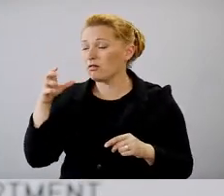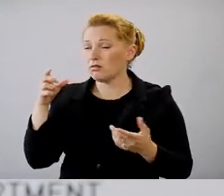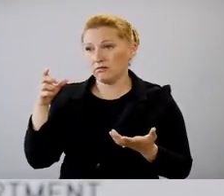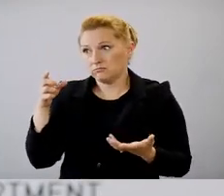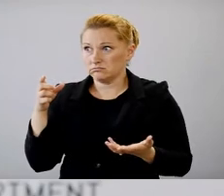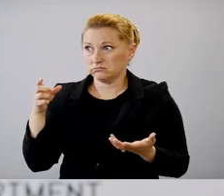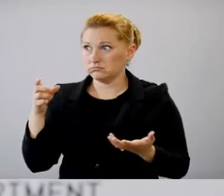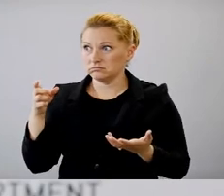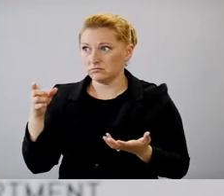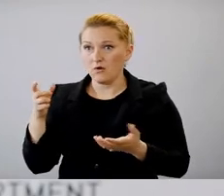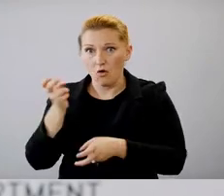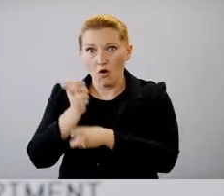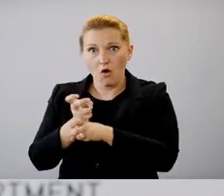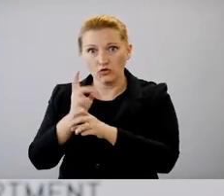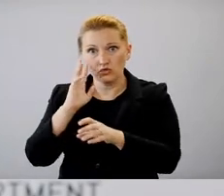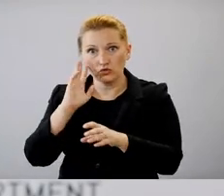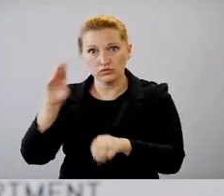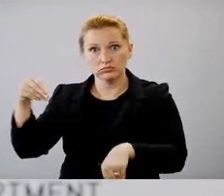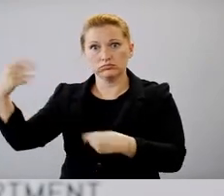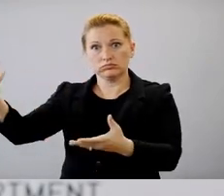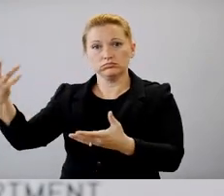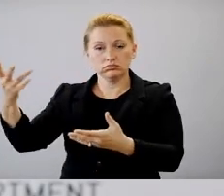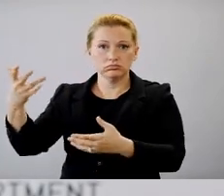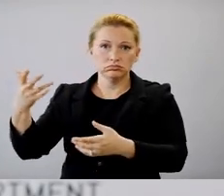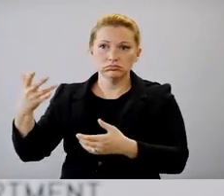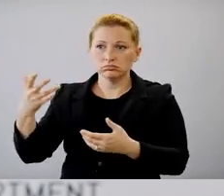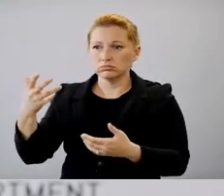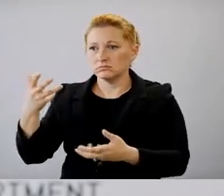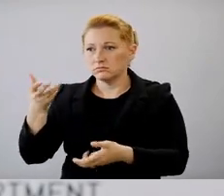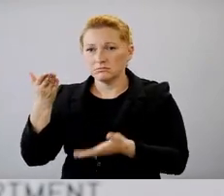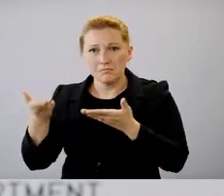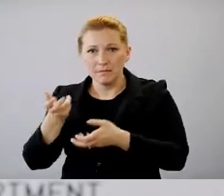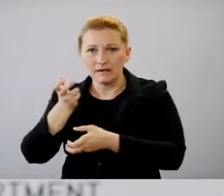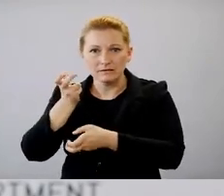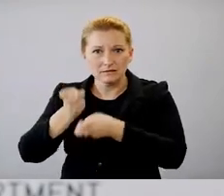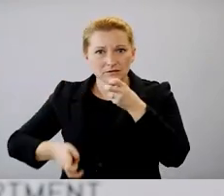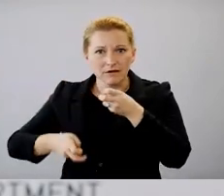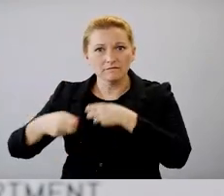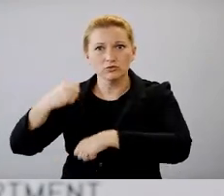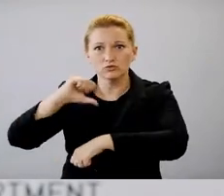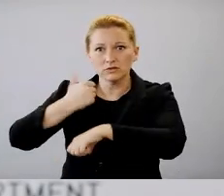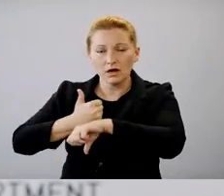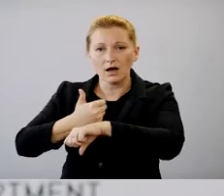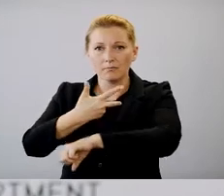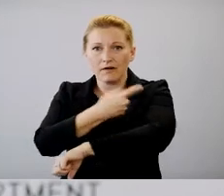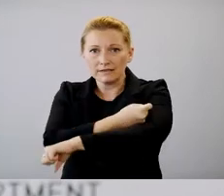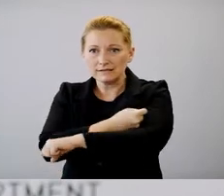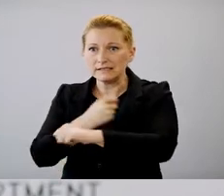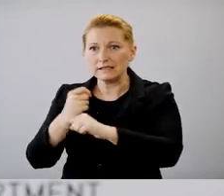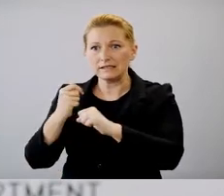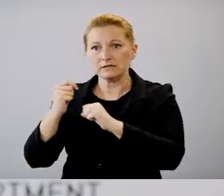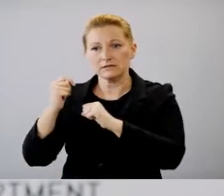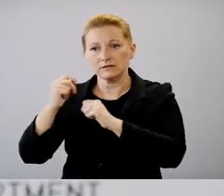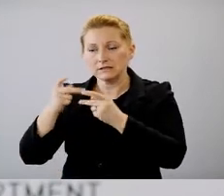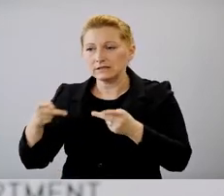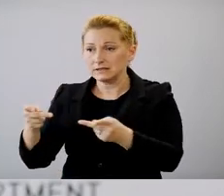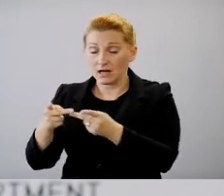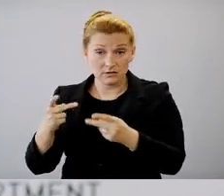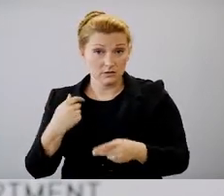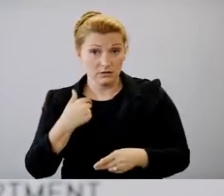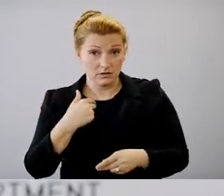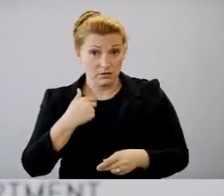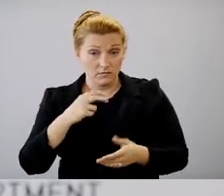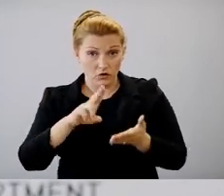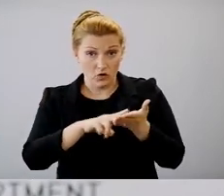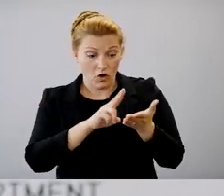know, a lack of access to potential like vaccine sites. So our contracts actually provide for mobile services